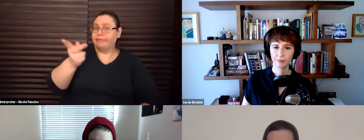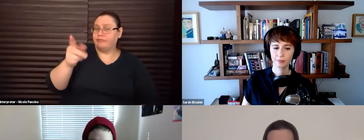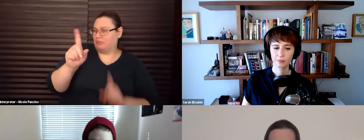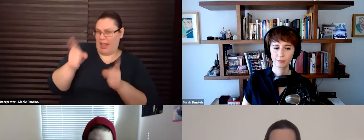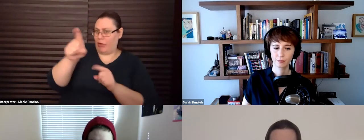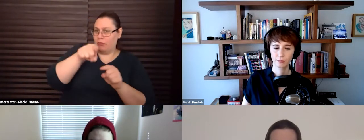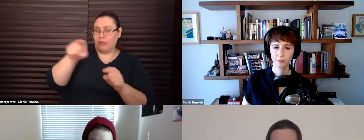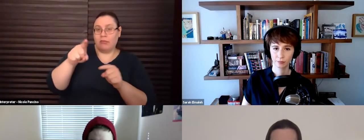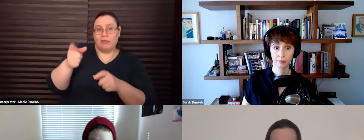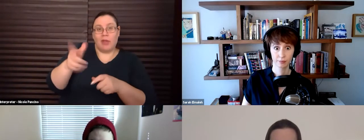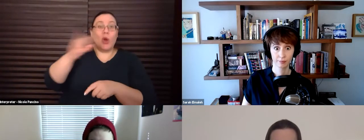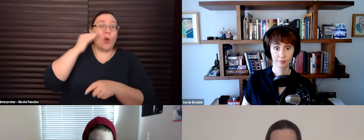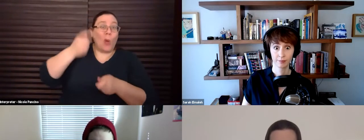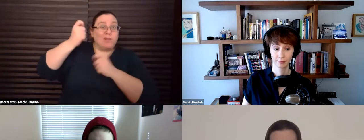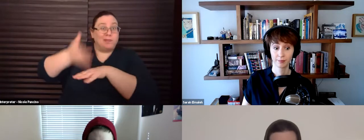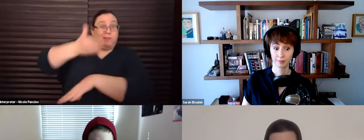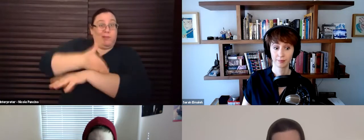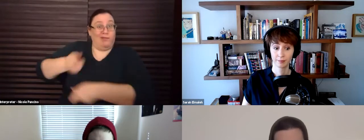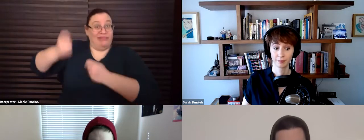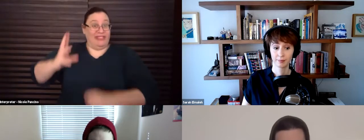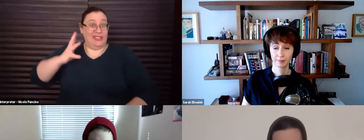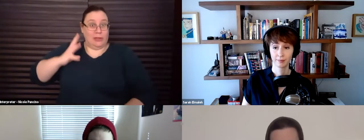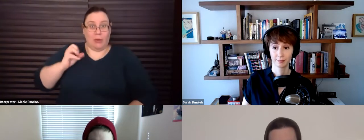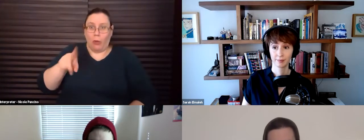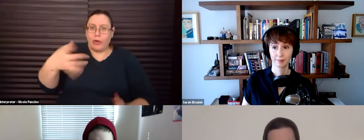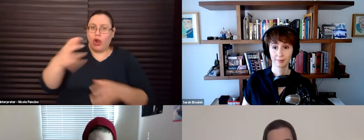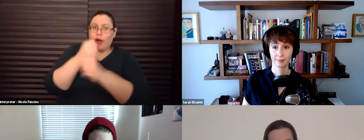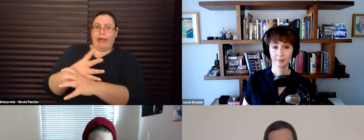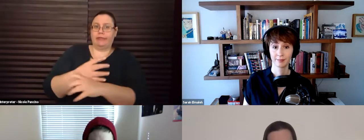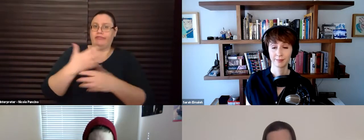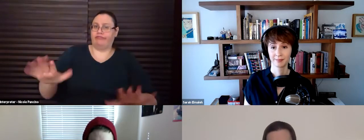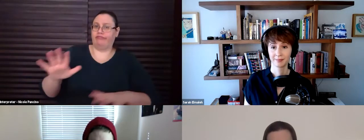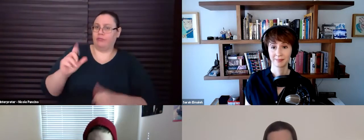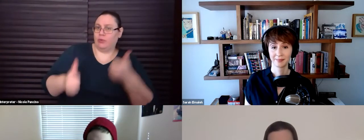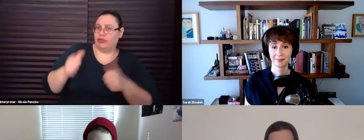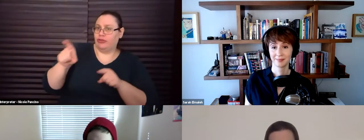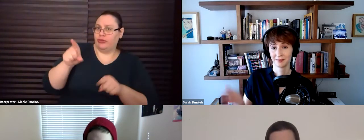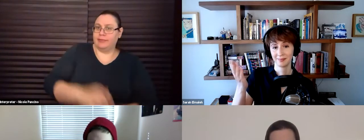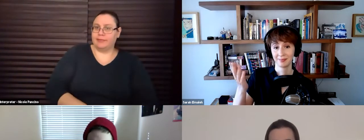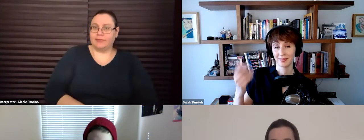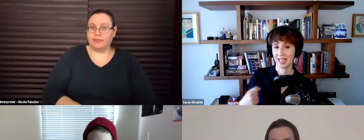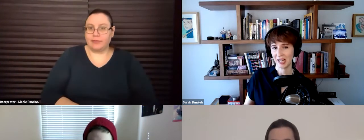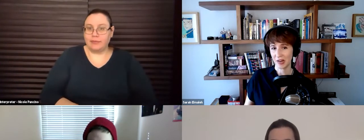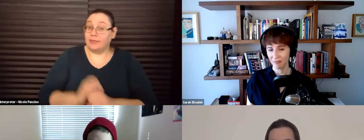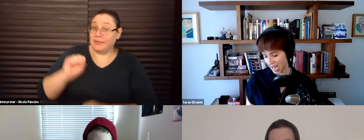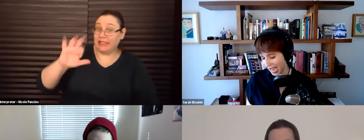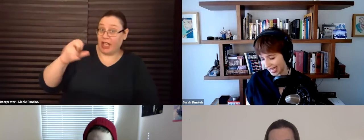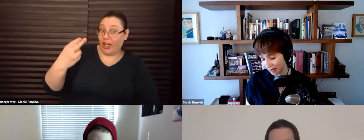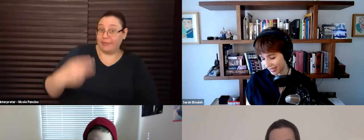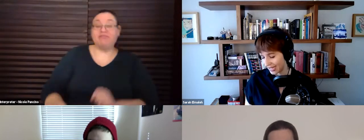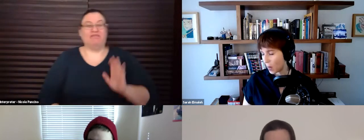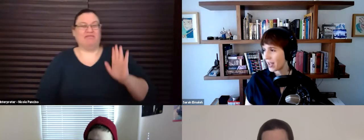have to upgrade your home setups or were you, uh, already like gangbusters ready to go? Sarah? Okay.